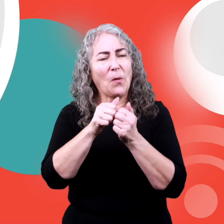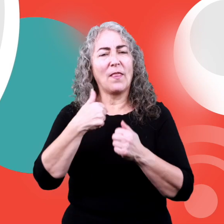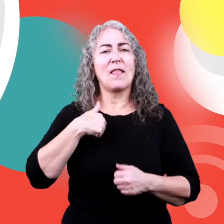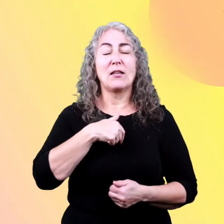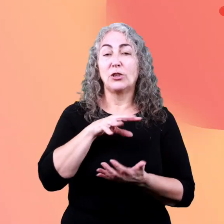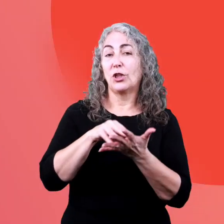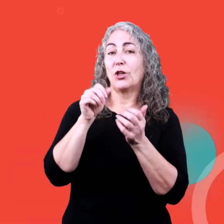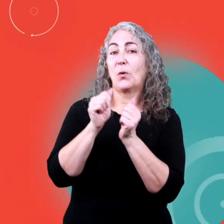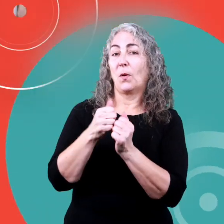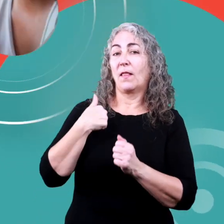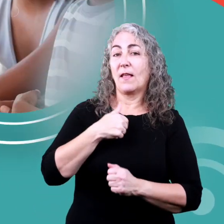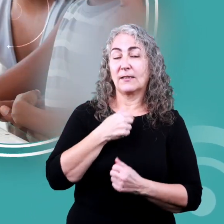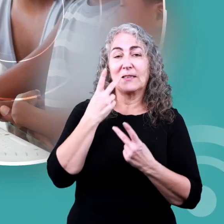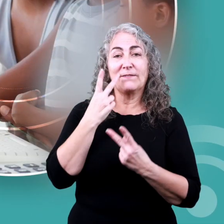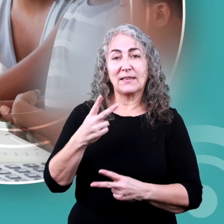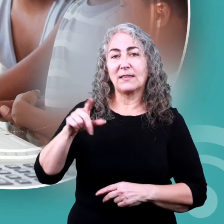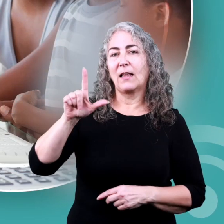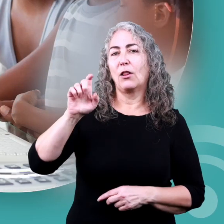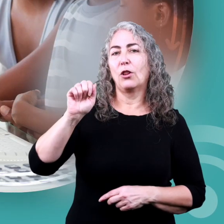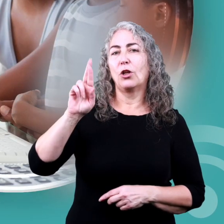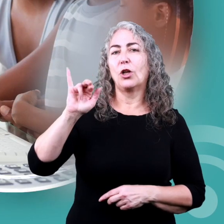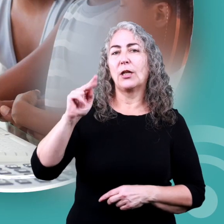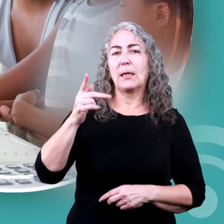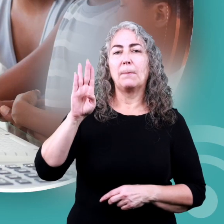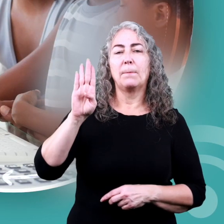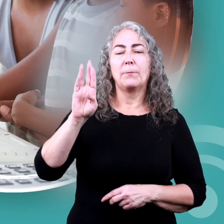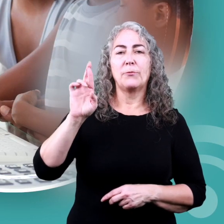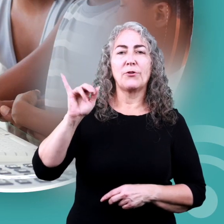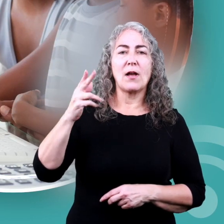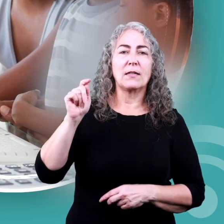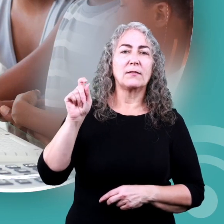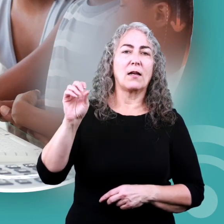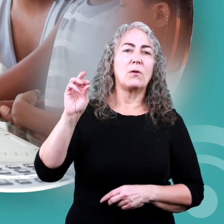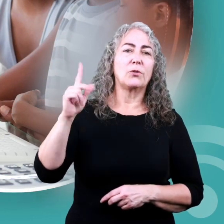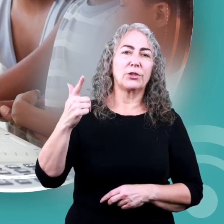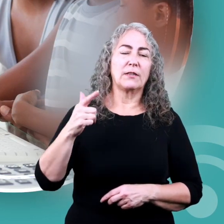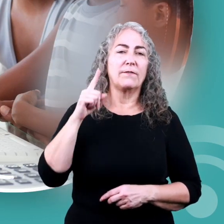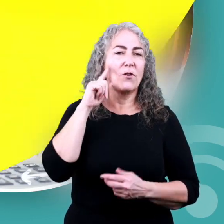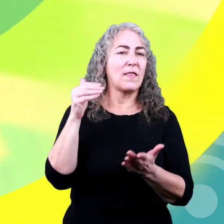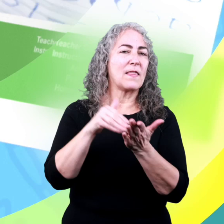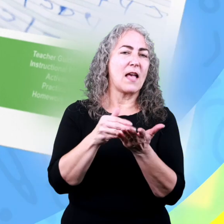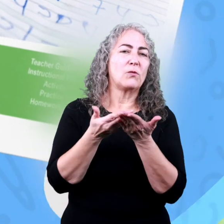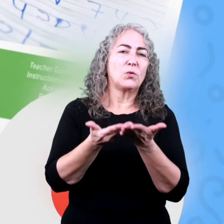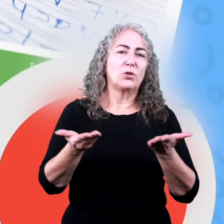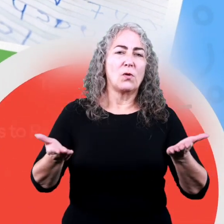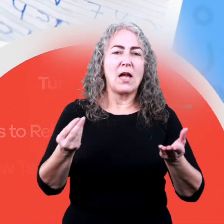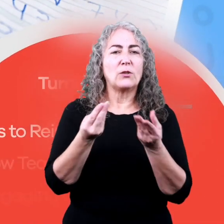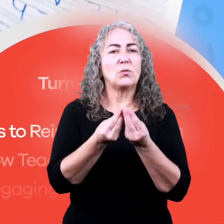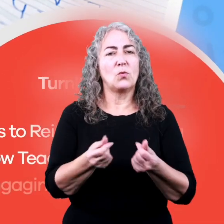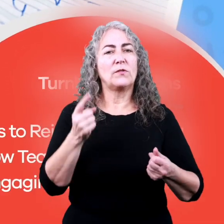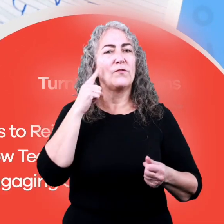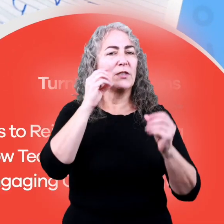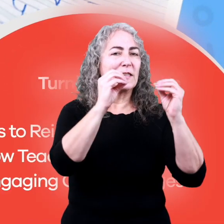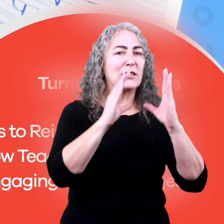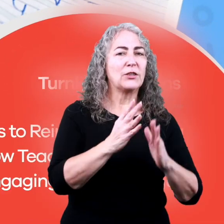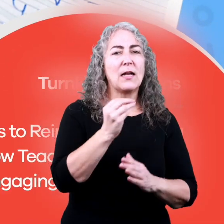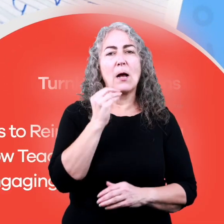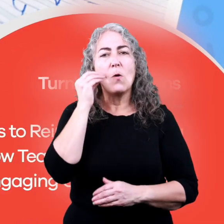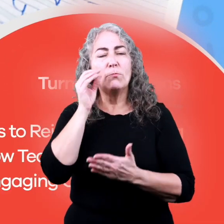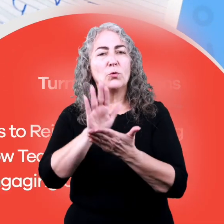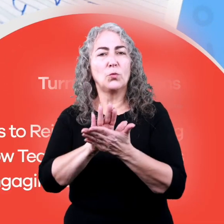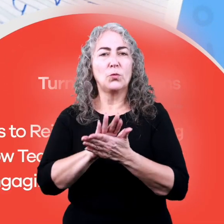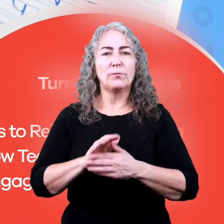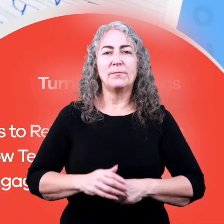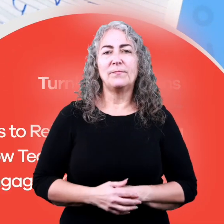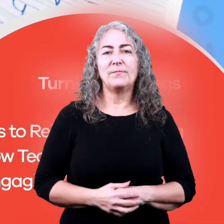Visit us at learnbright.org for thousands of free resources resources and turnkey solutions for teachers